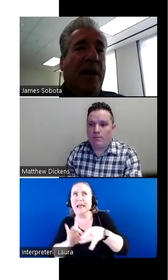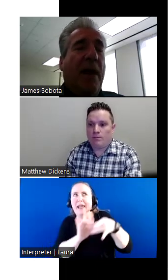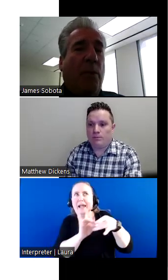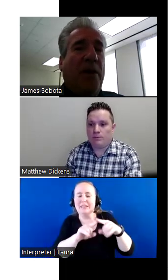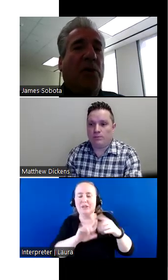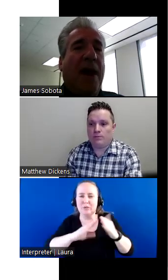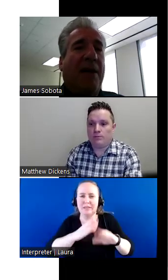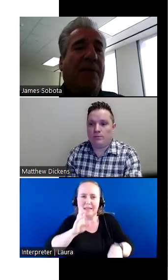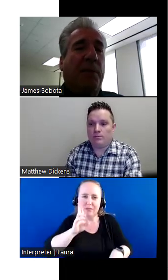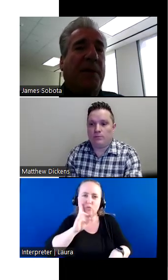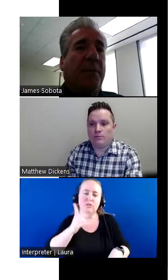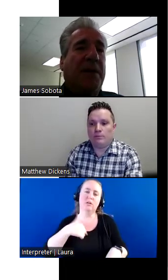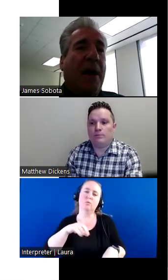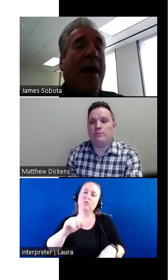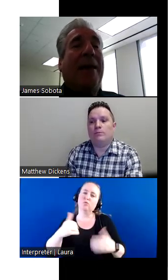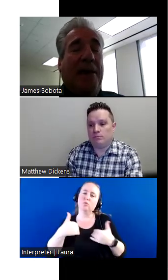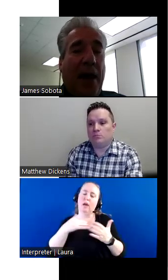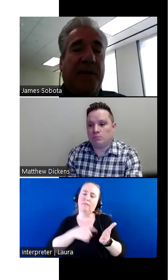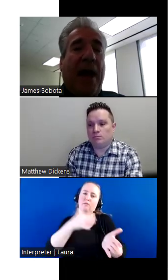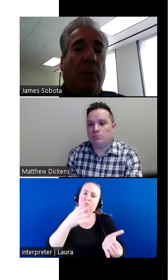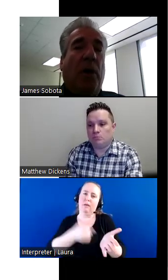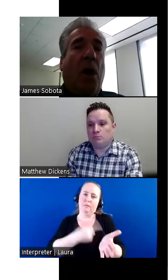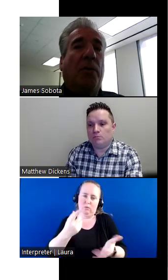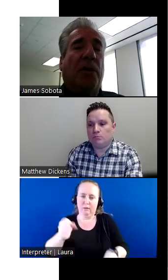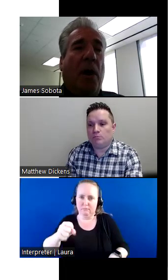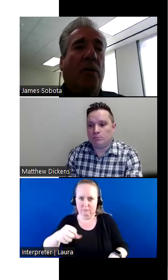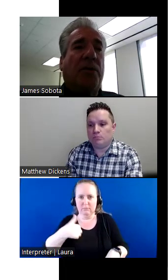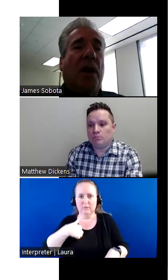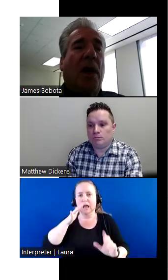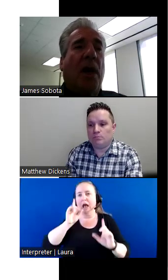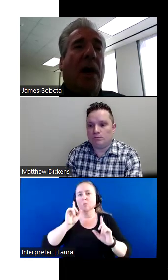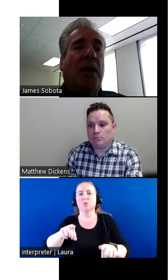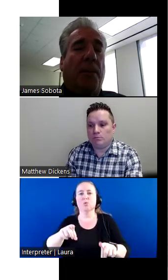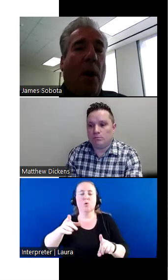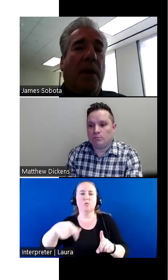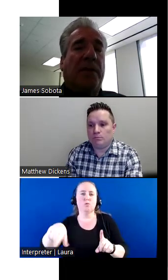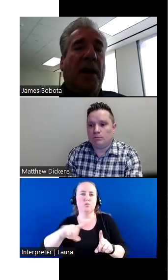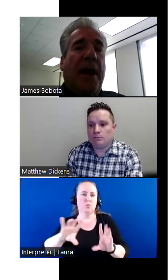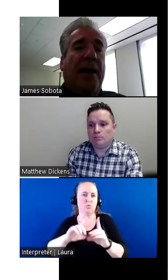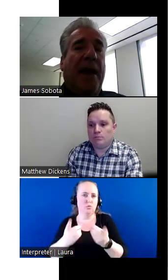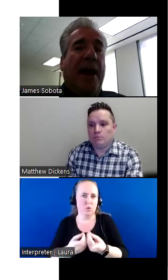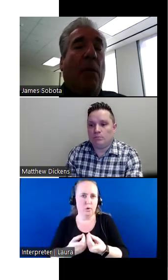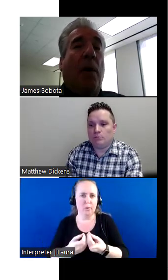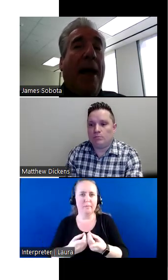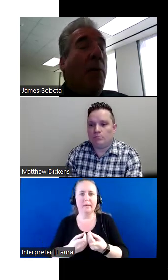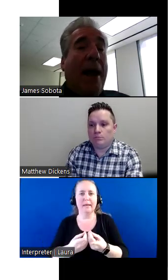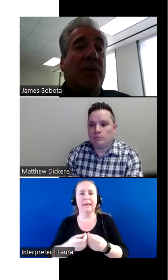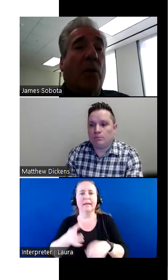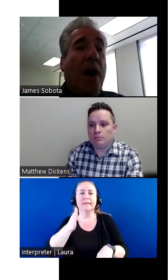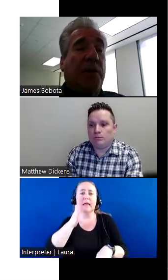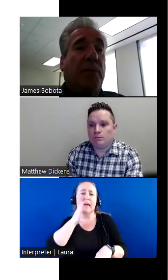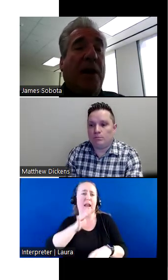of Houston, and we do have that from time to time, yes, I will go to those departments and I will